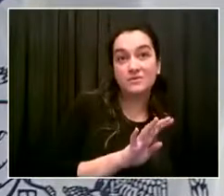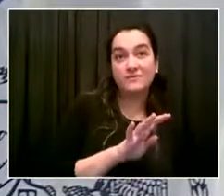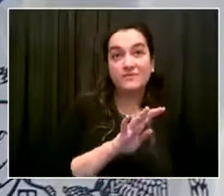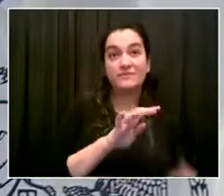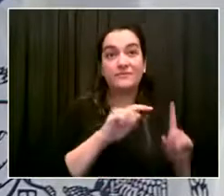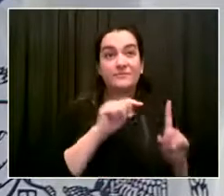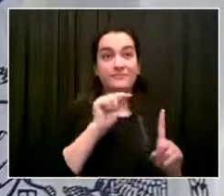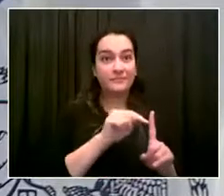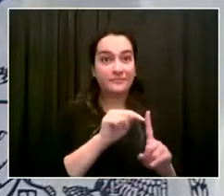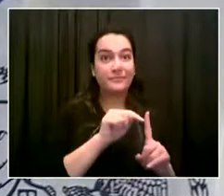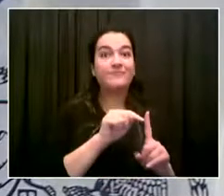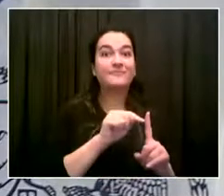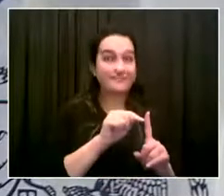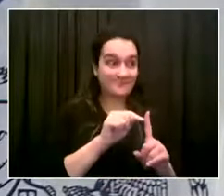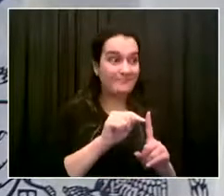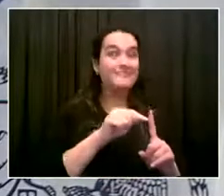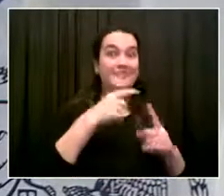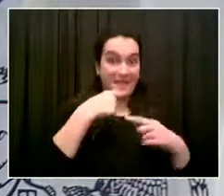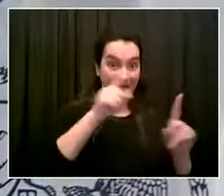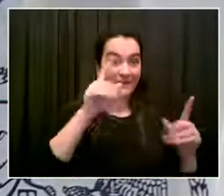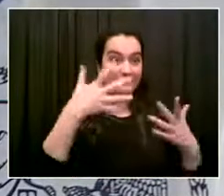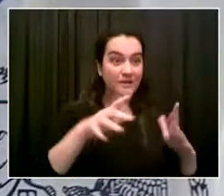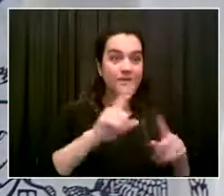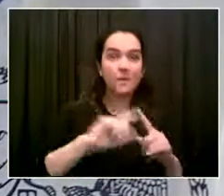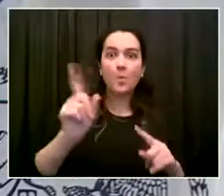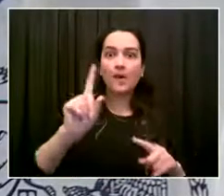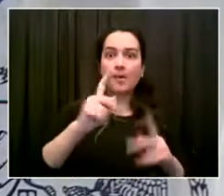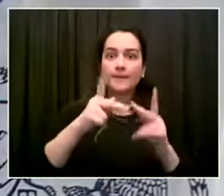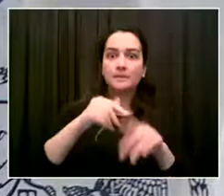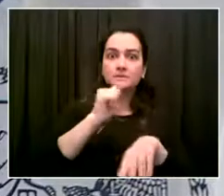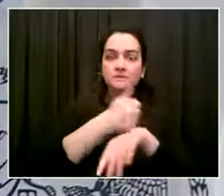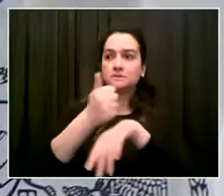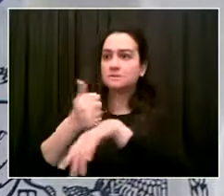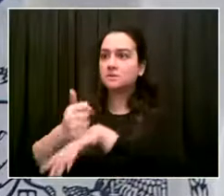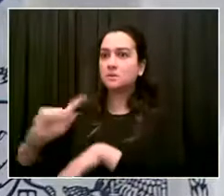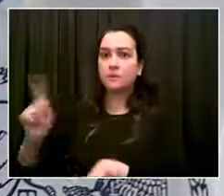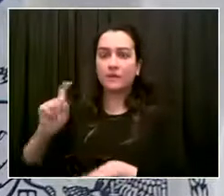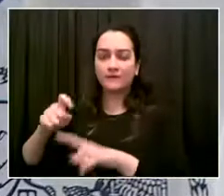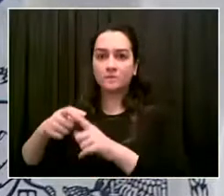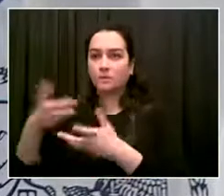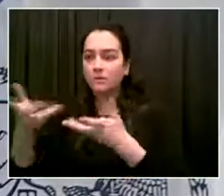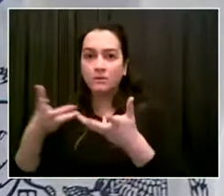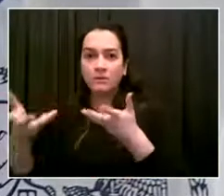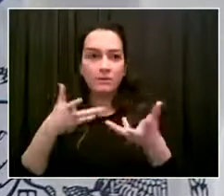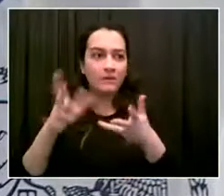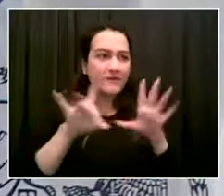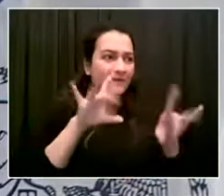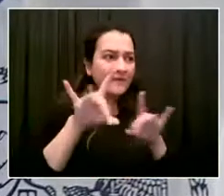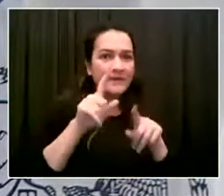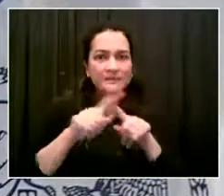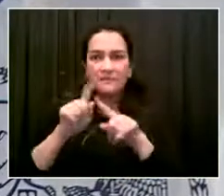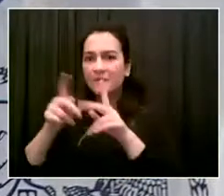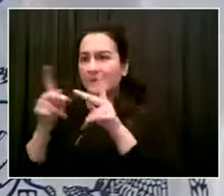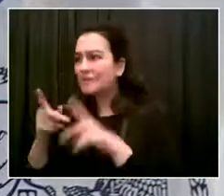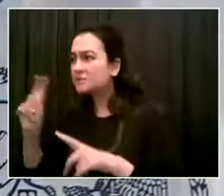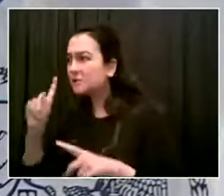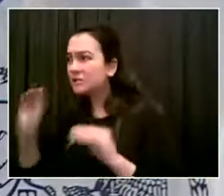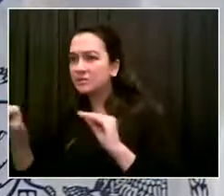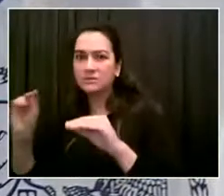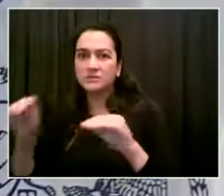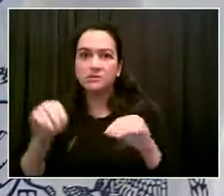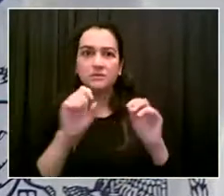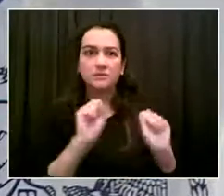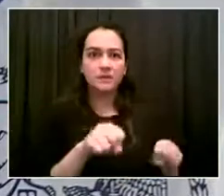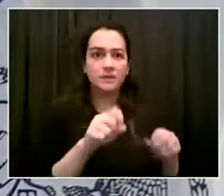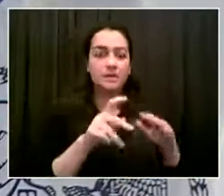the space. And the team of the DOE has proven and SCA that they can do it. So we're going to have them do it one more time. But this is going